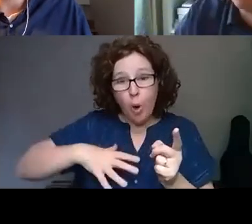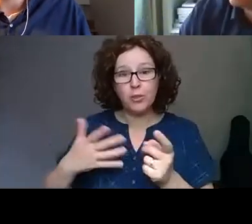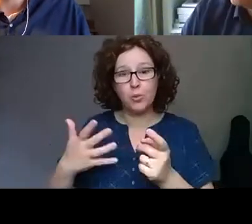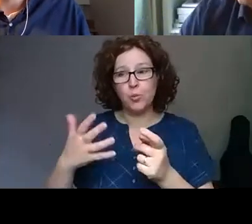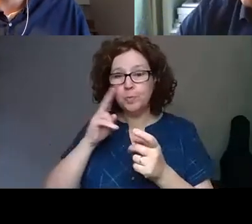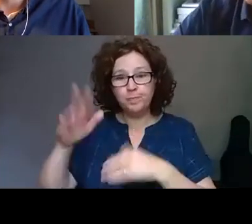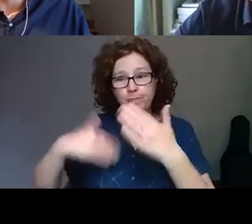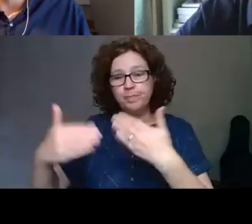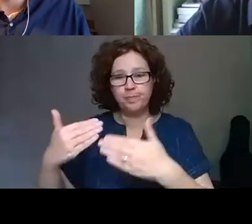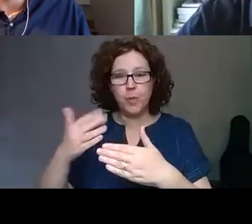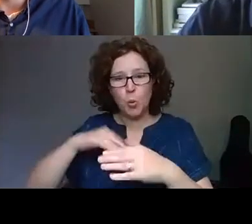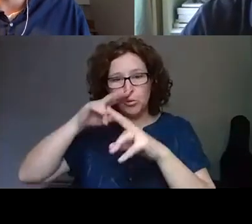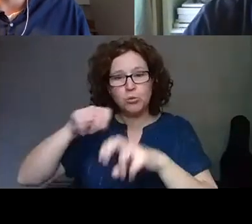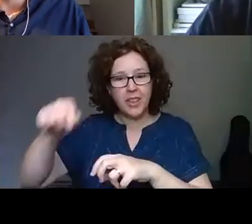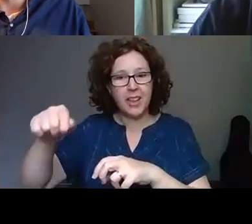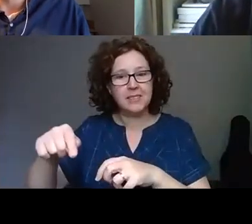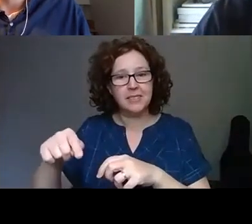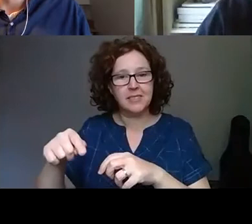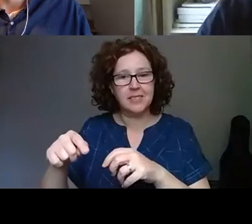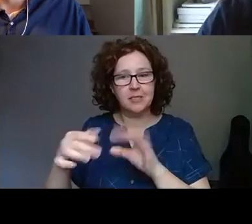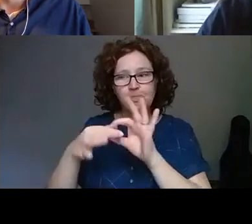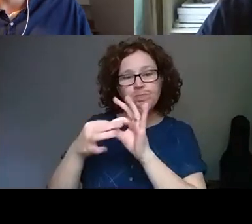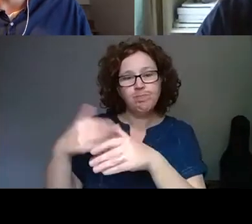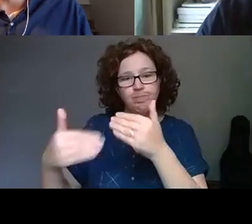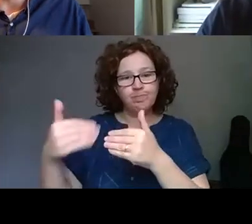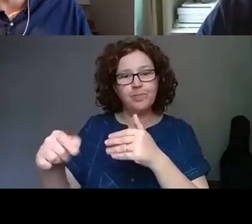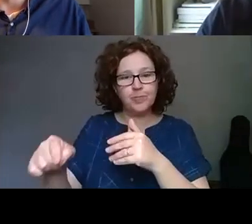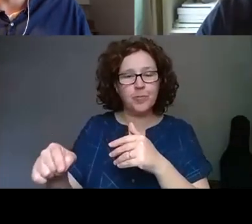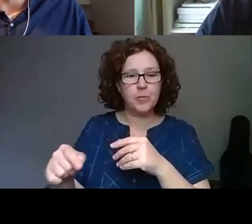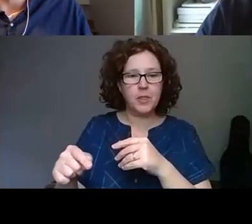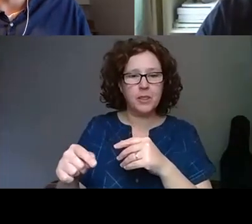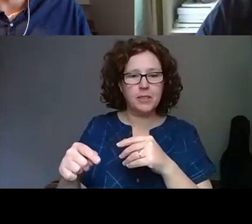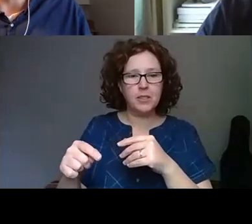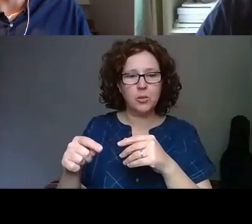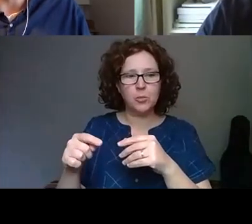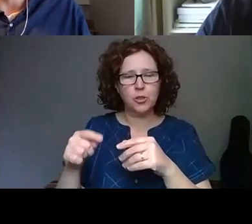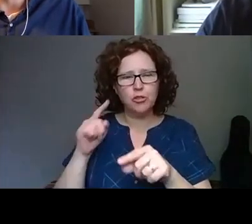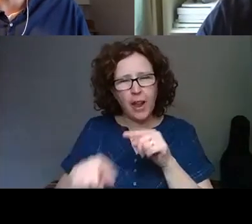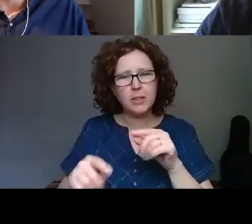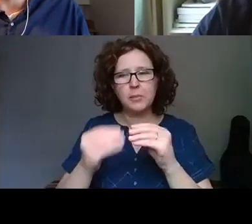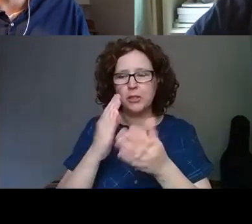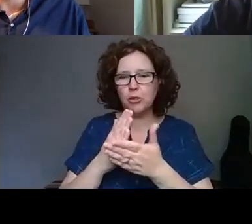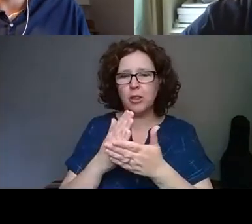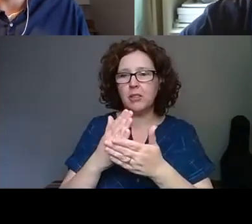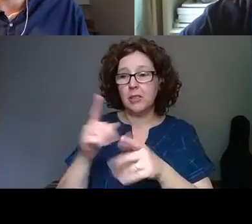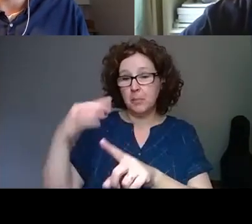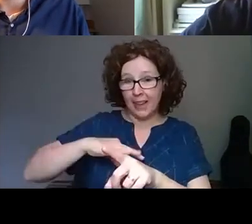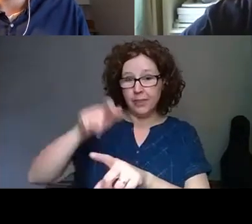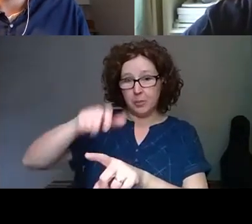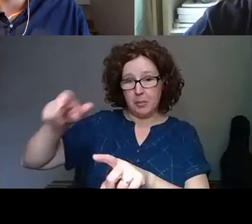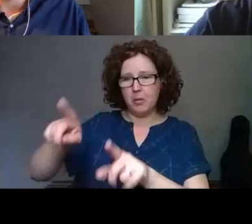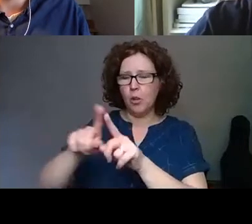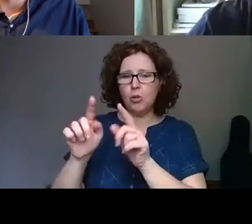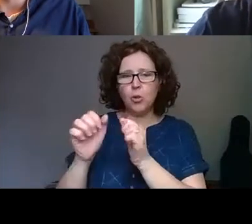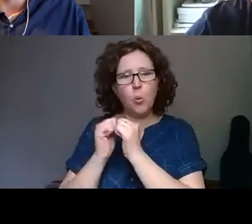content and to still make that connection between, you know, engaging content that will, that will benefit people, but also give them a worthwhile experience.